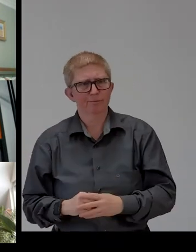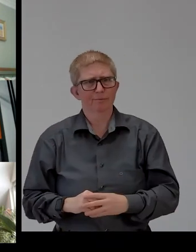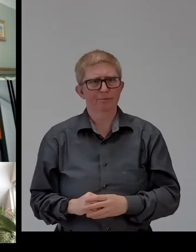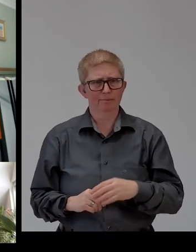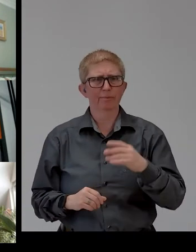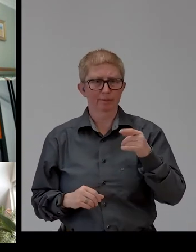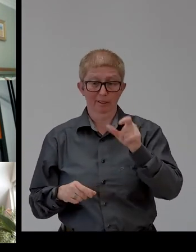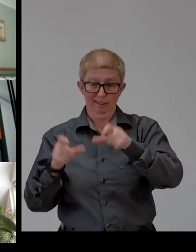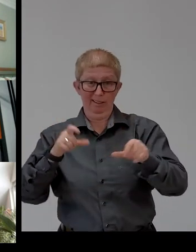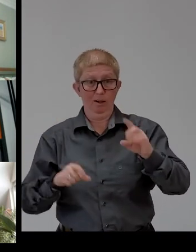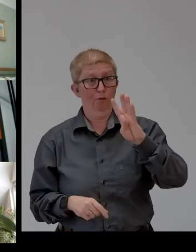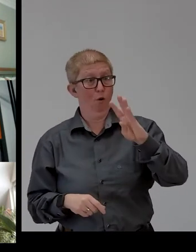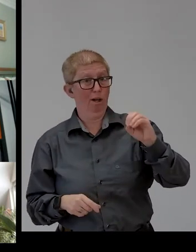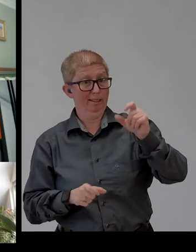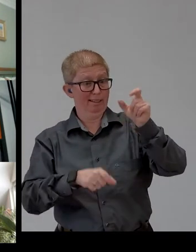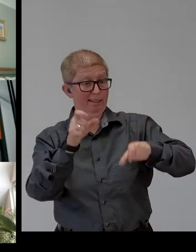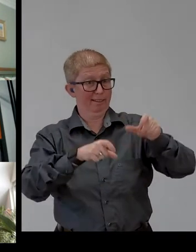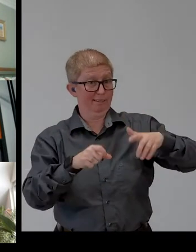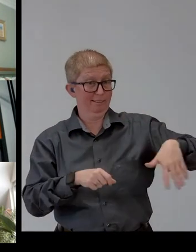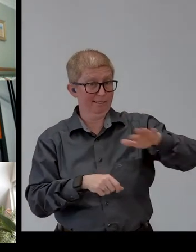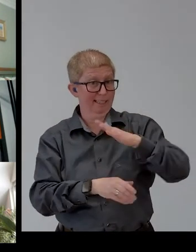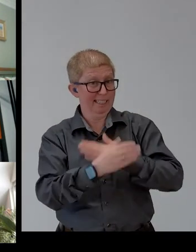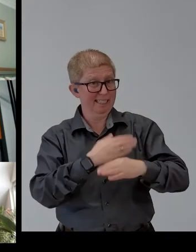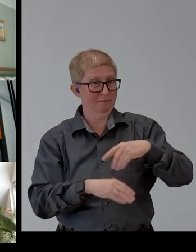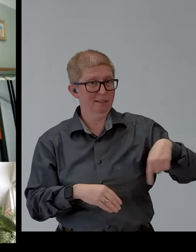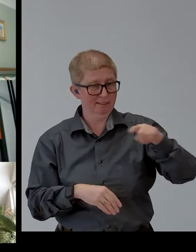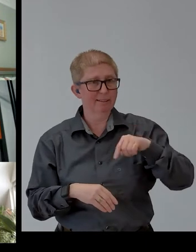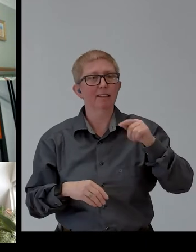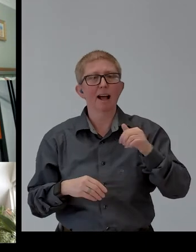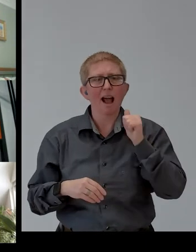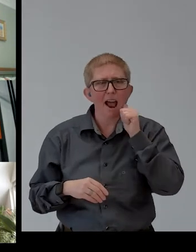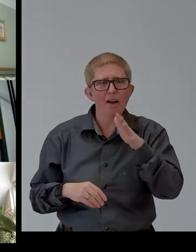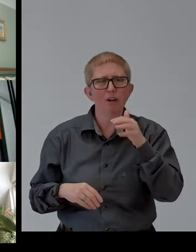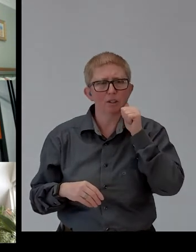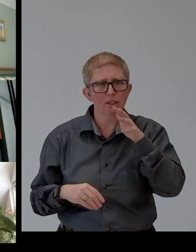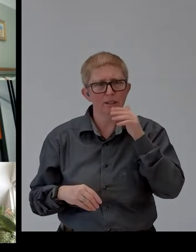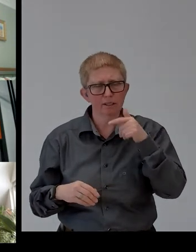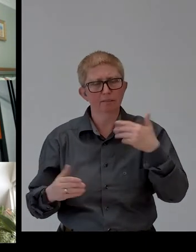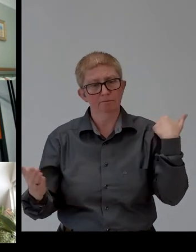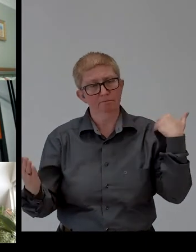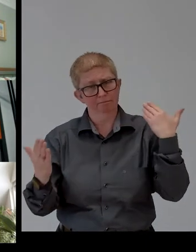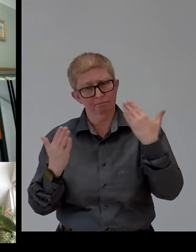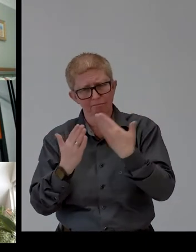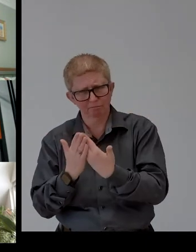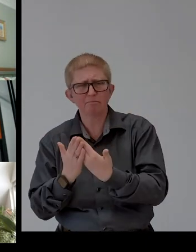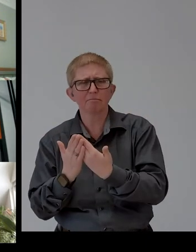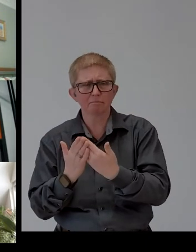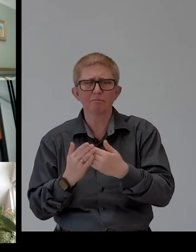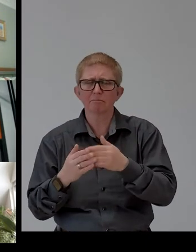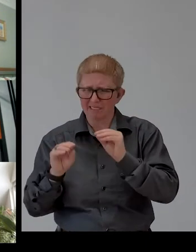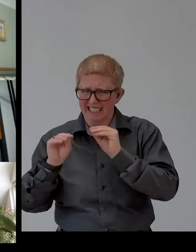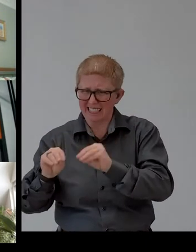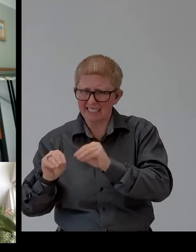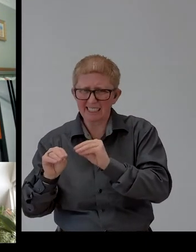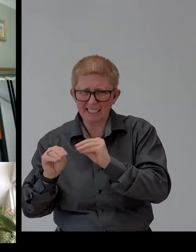nine years of our journey, we have skilled and put into jobs 25,300 youth with disabilities